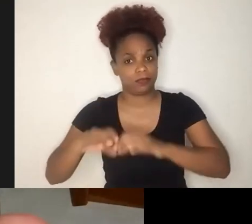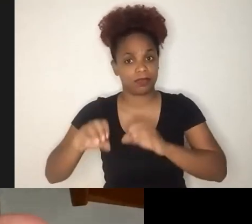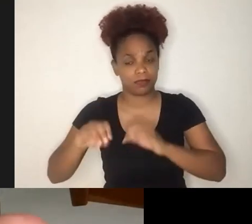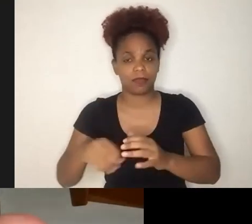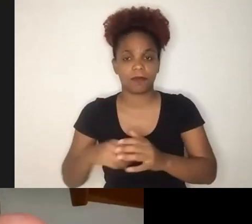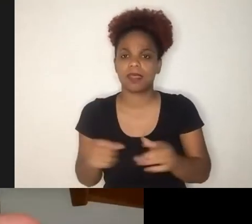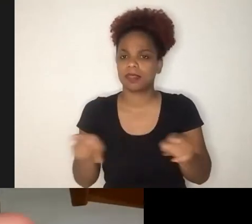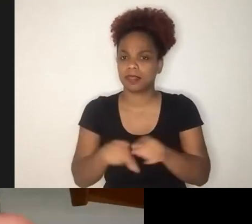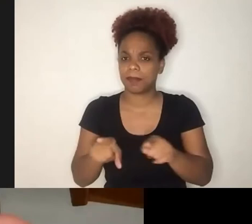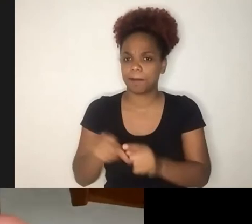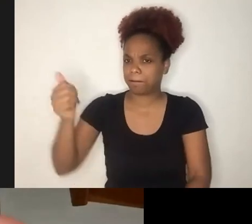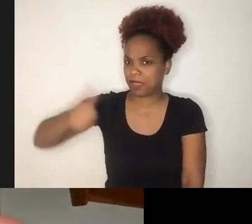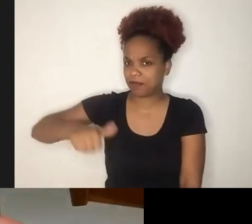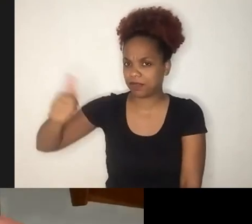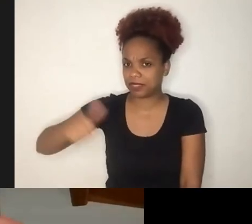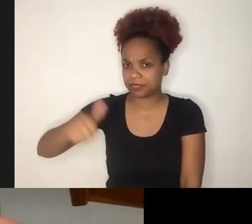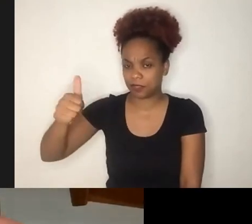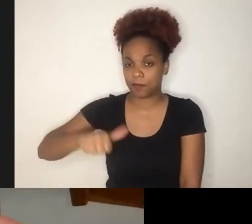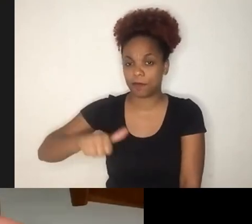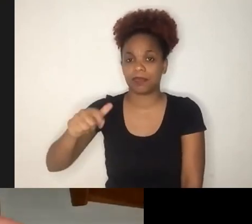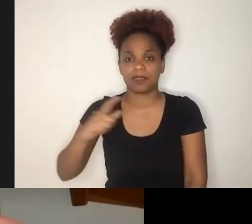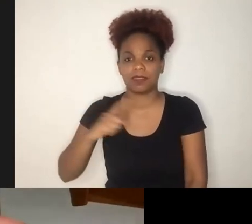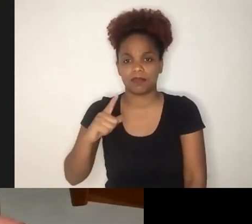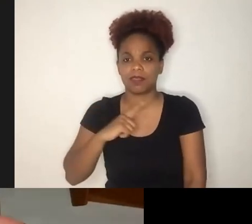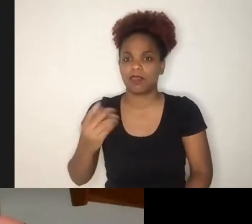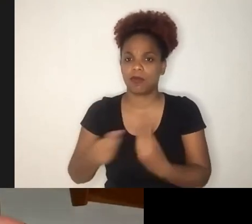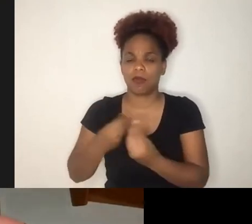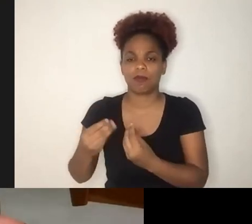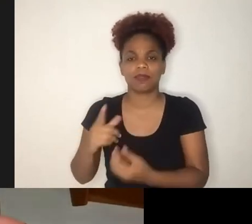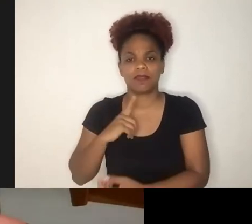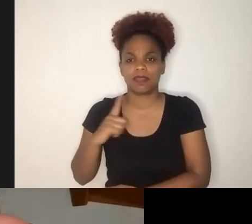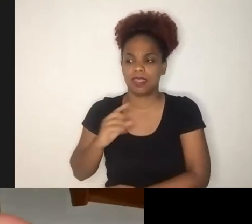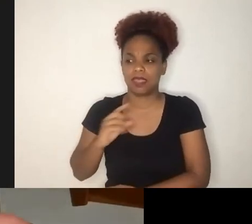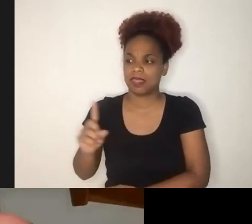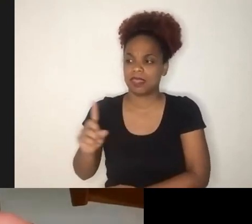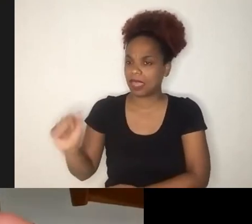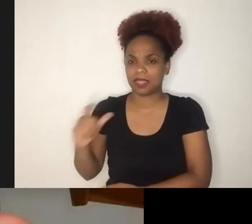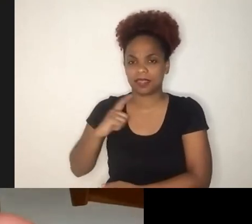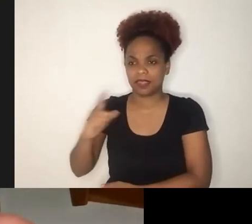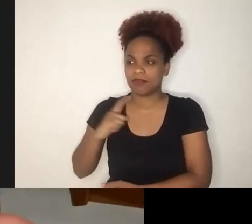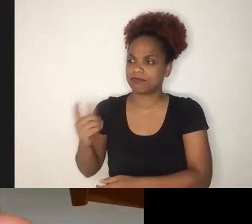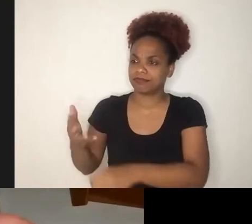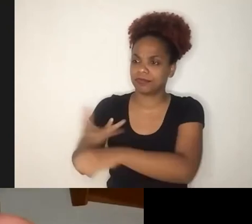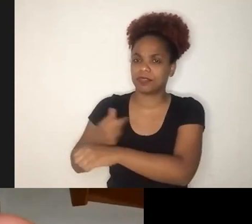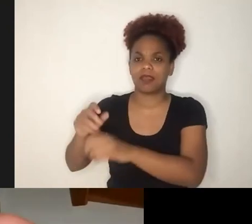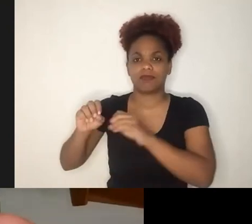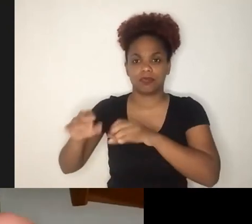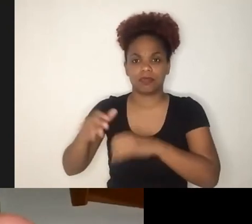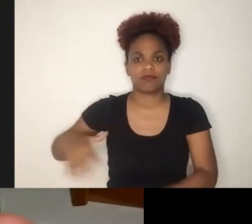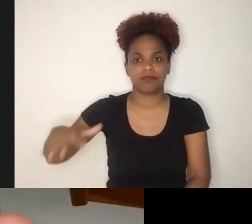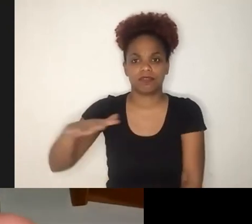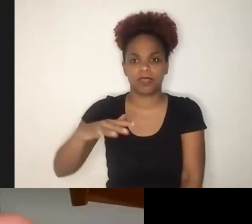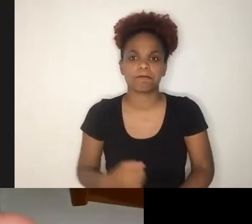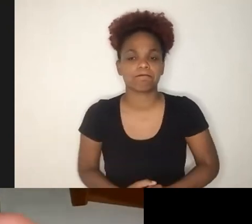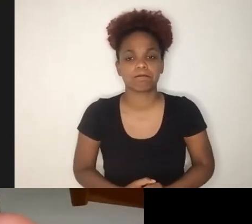and emotional skills and innovation in education. His current interests are the science